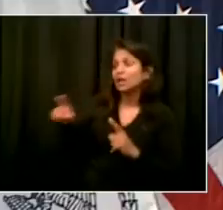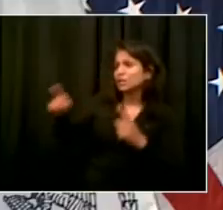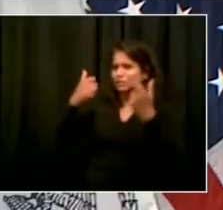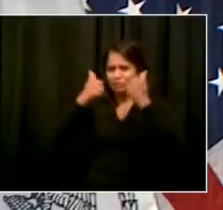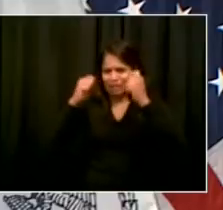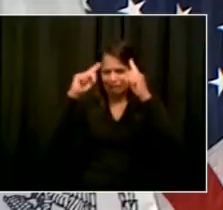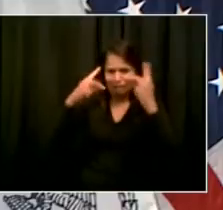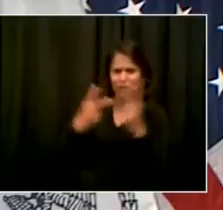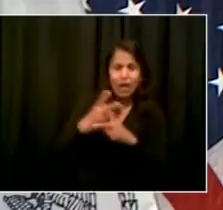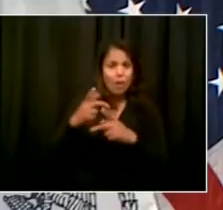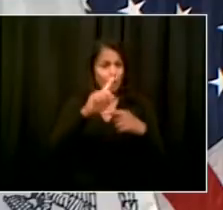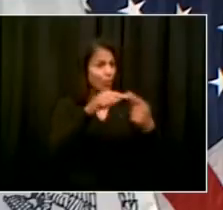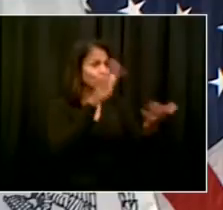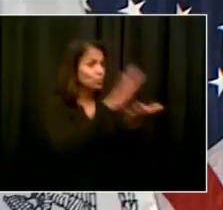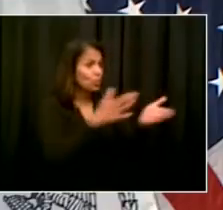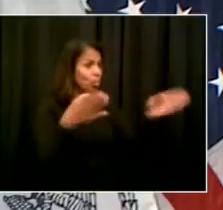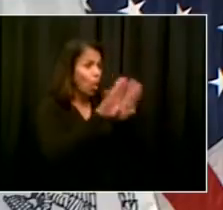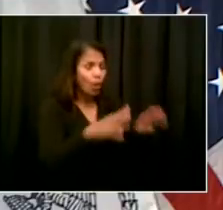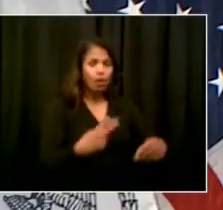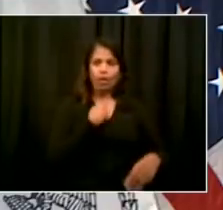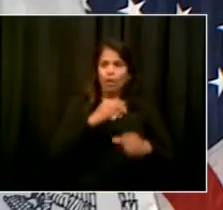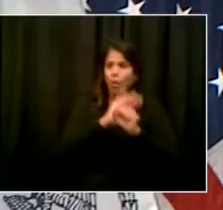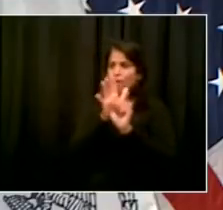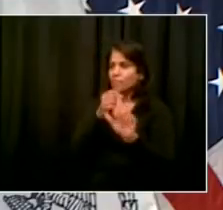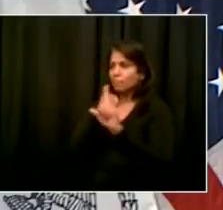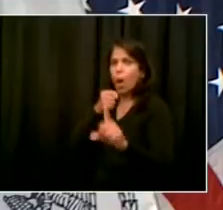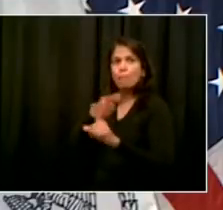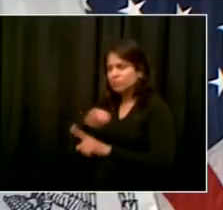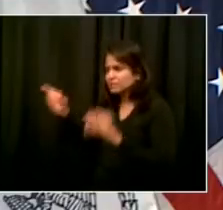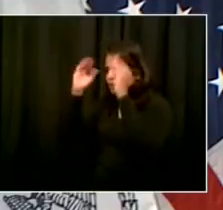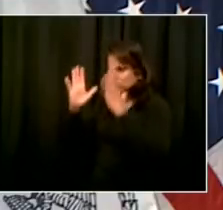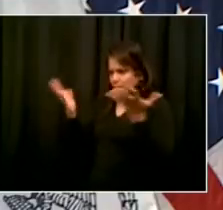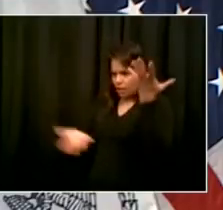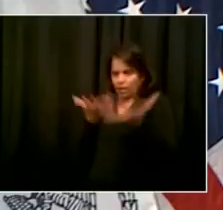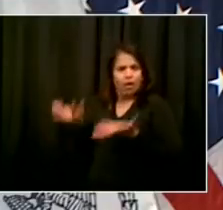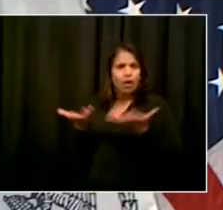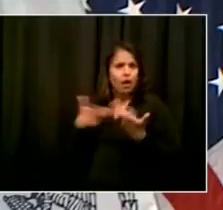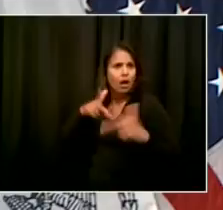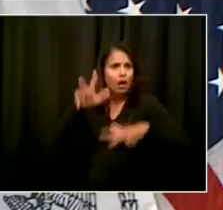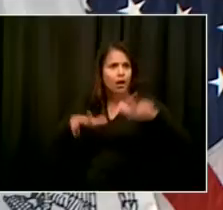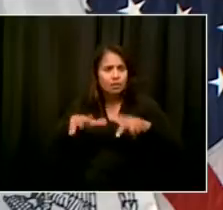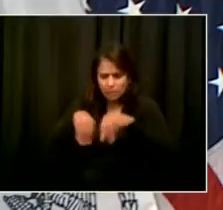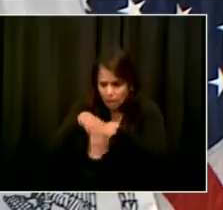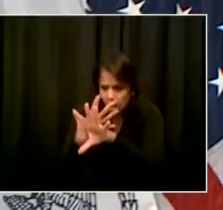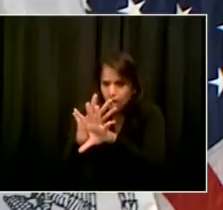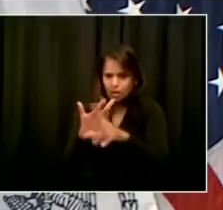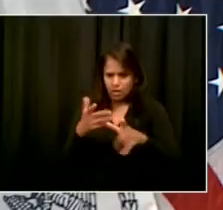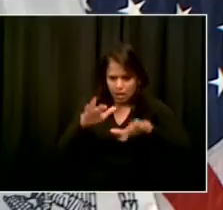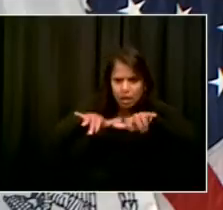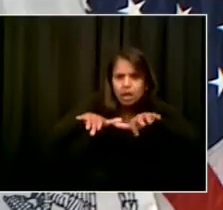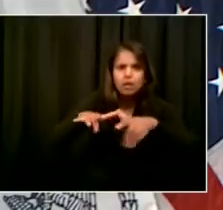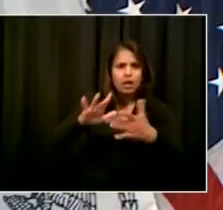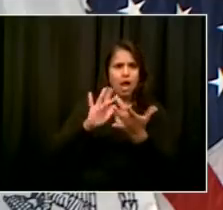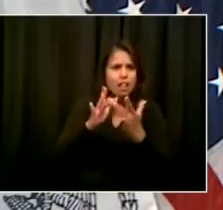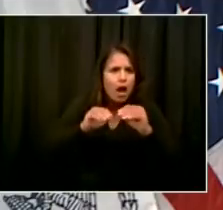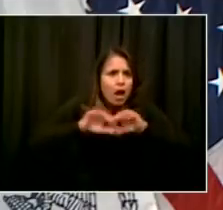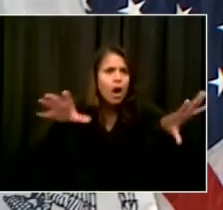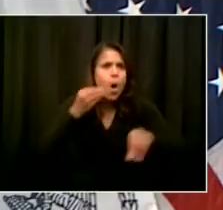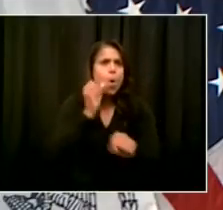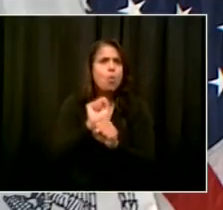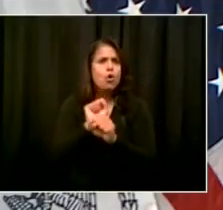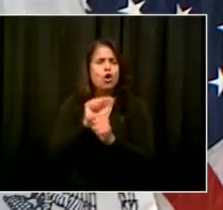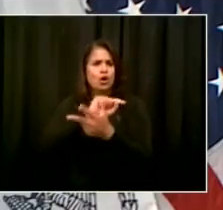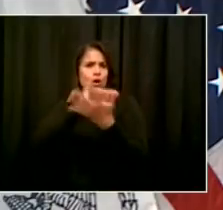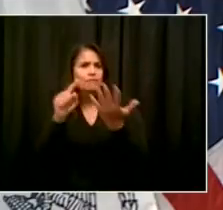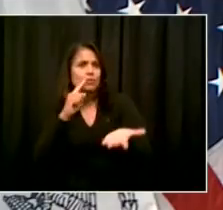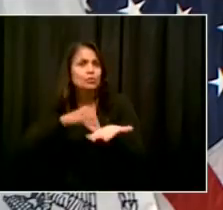the instincts of our educators. So let me now turn to the Chancellor, and he can give you a more clear, detailed answer.